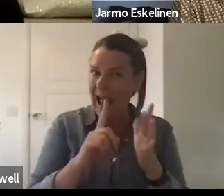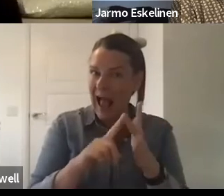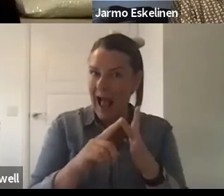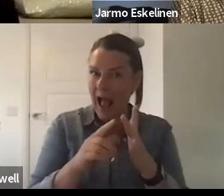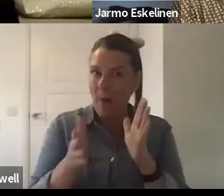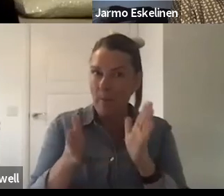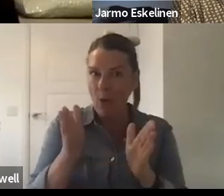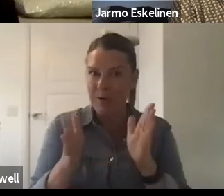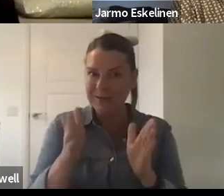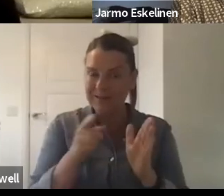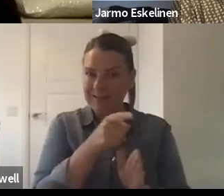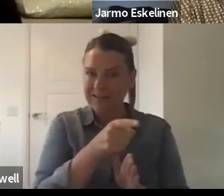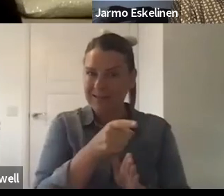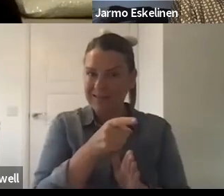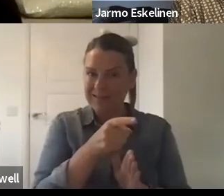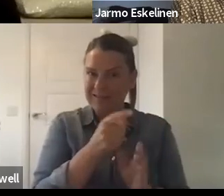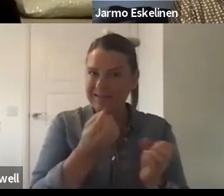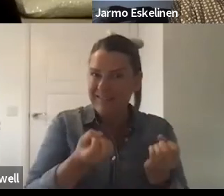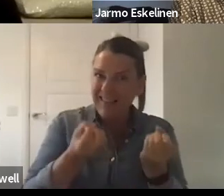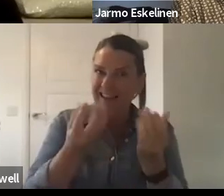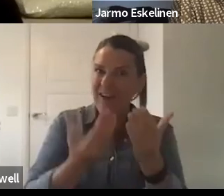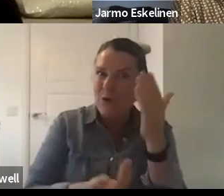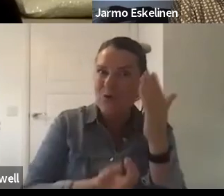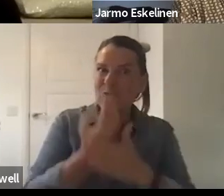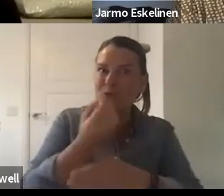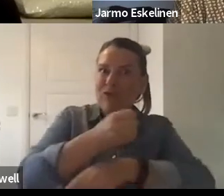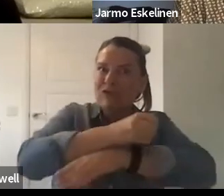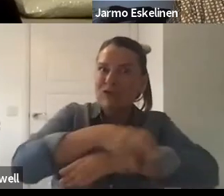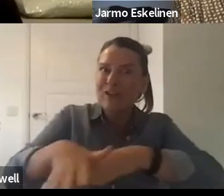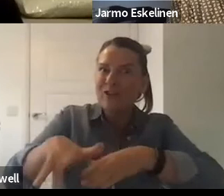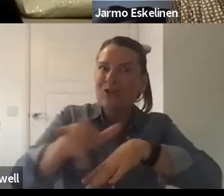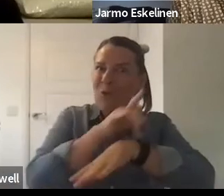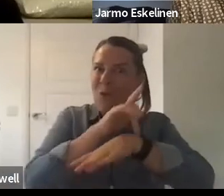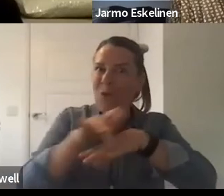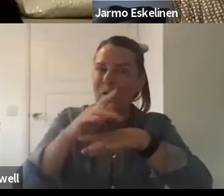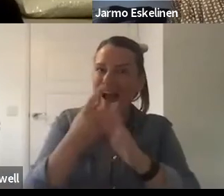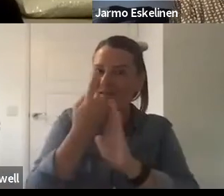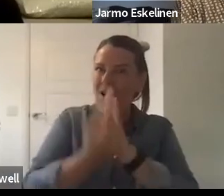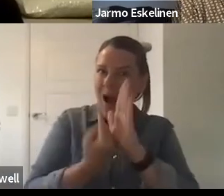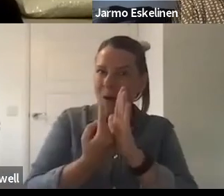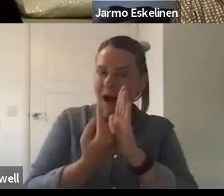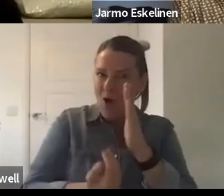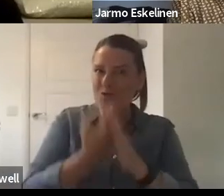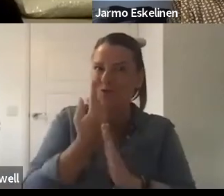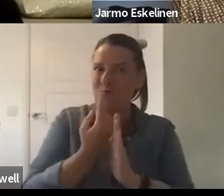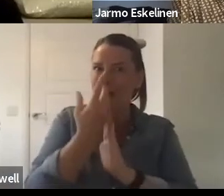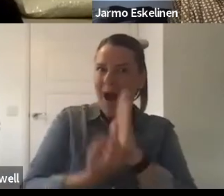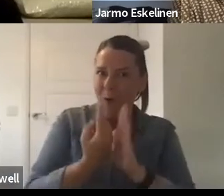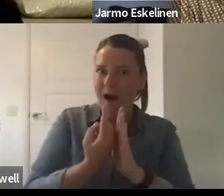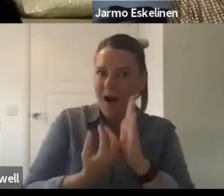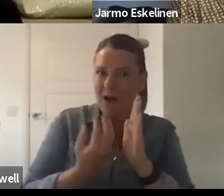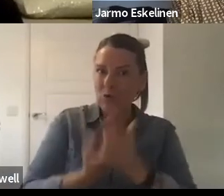delivers a new fringe show description every hour. So if you haven't checked it, please do it's a,